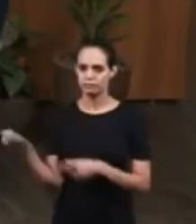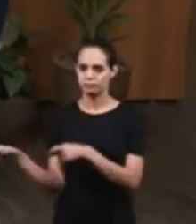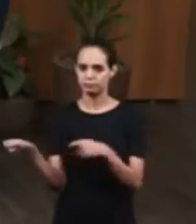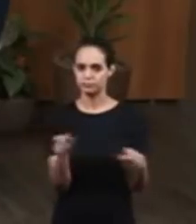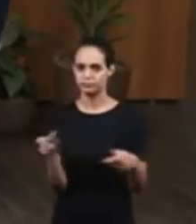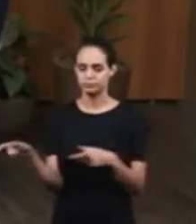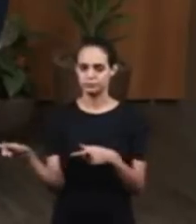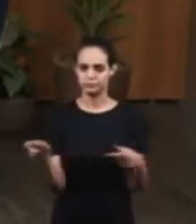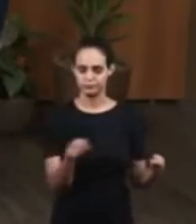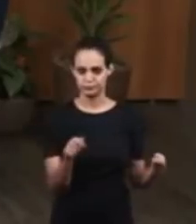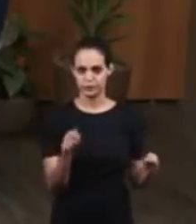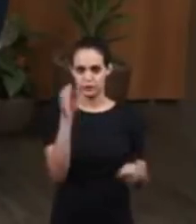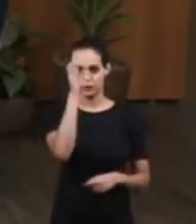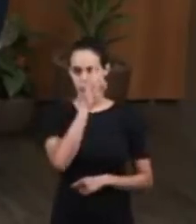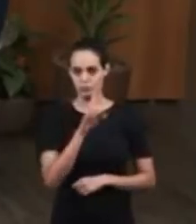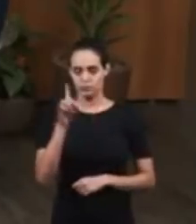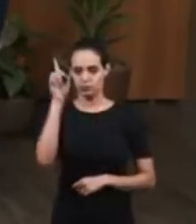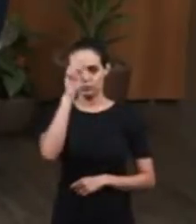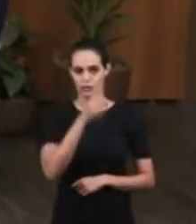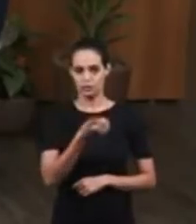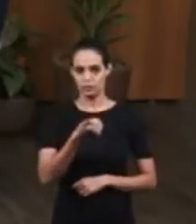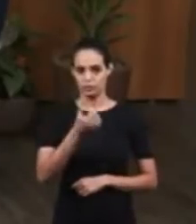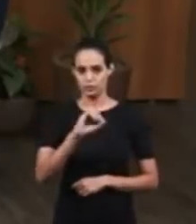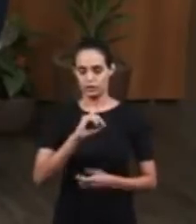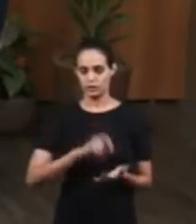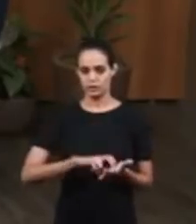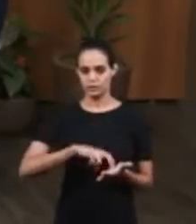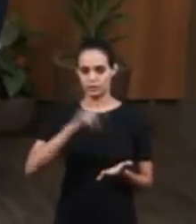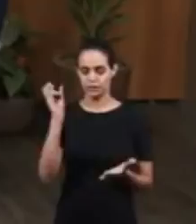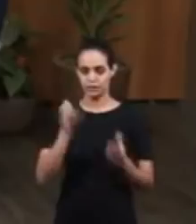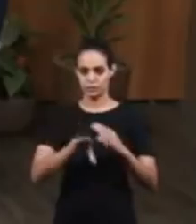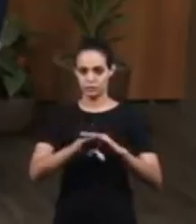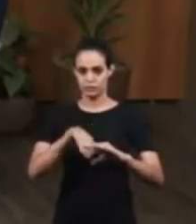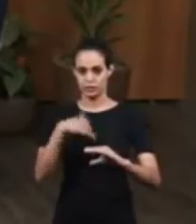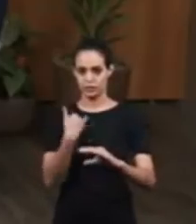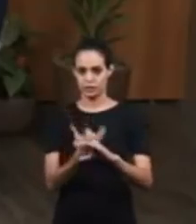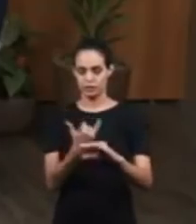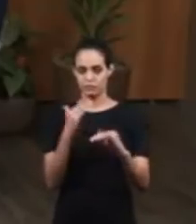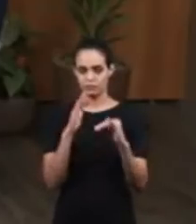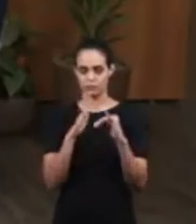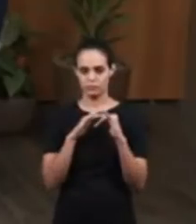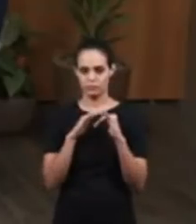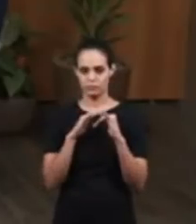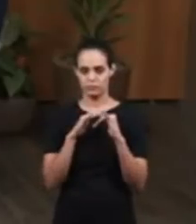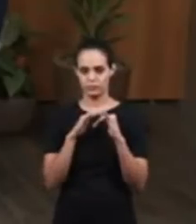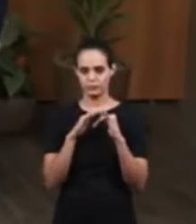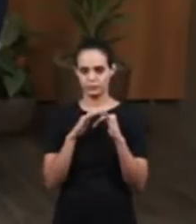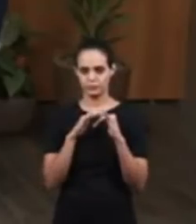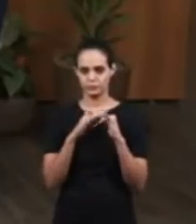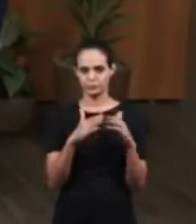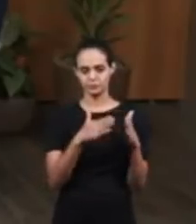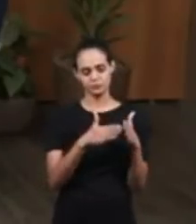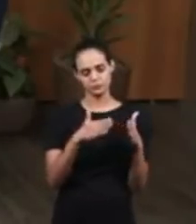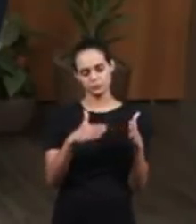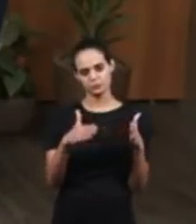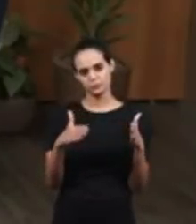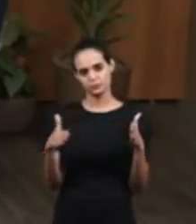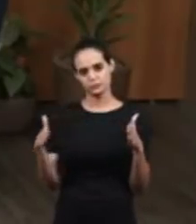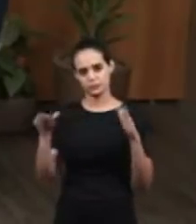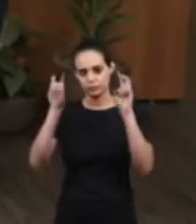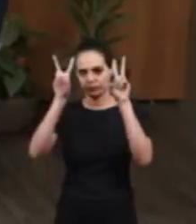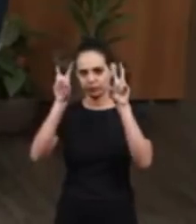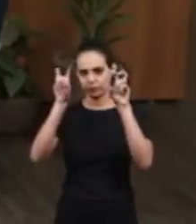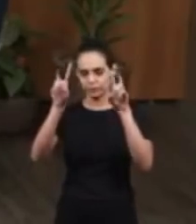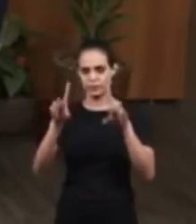at 10 a.m. Brazilian time, 9 a.m. Eastern time through our YouTube channel. When